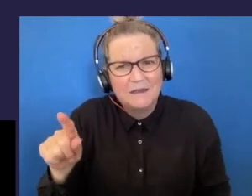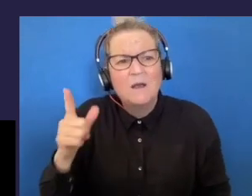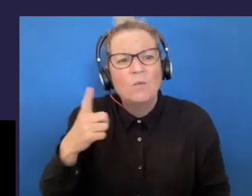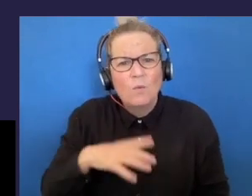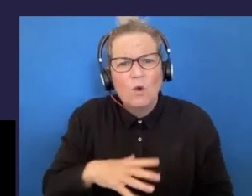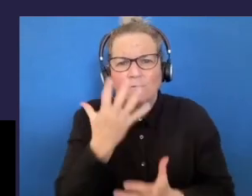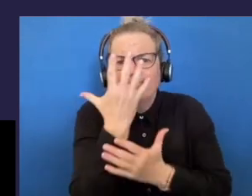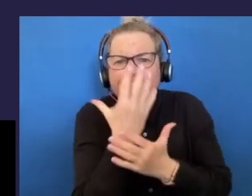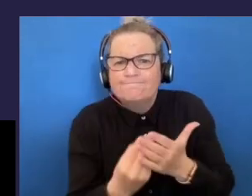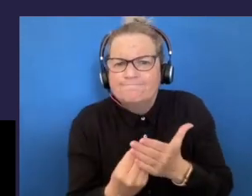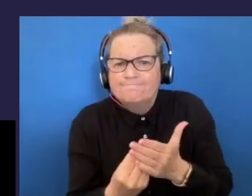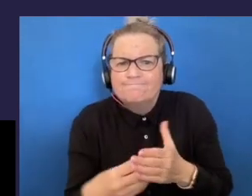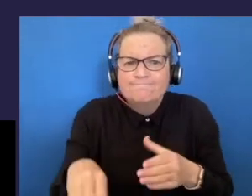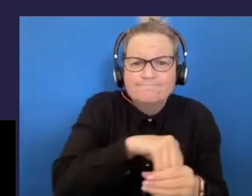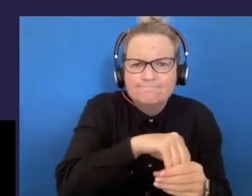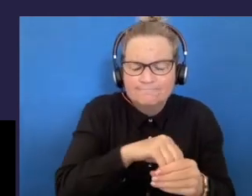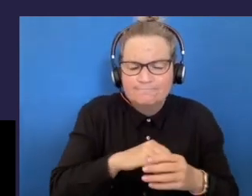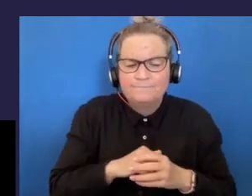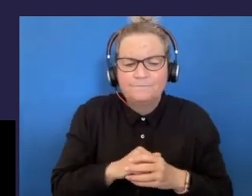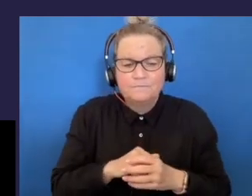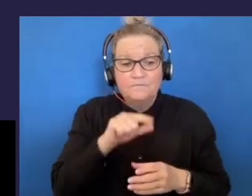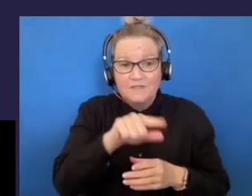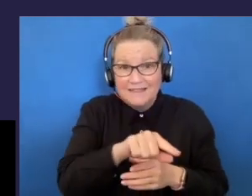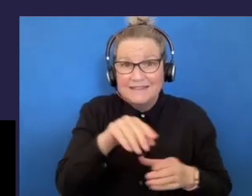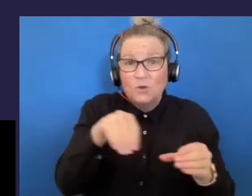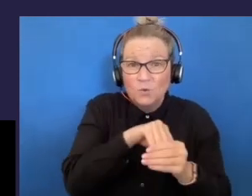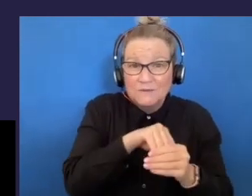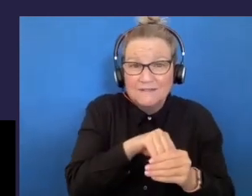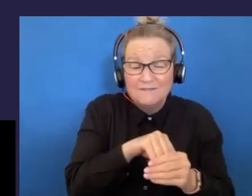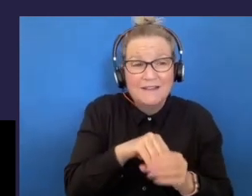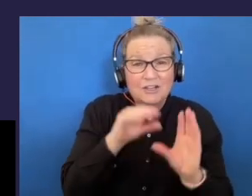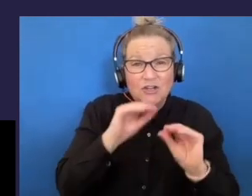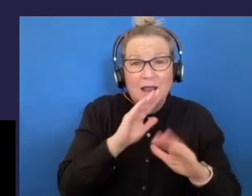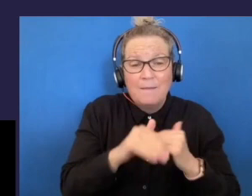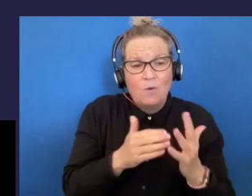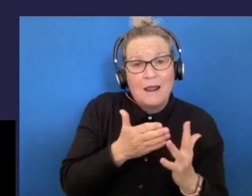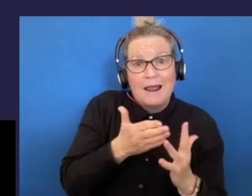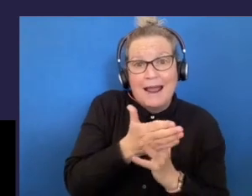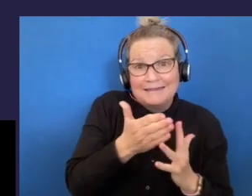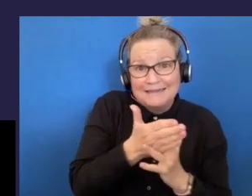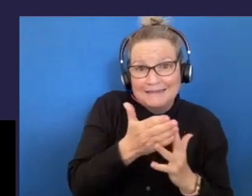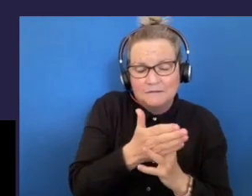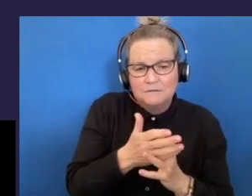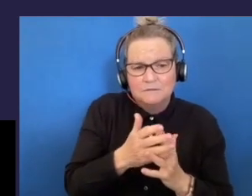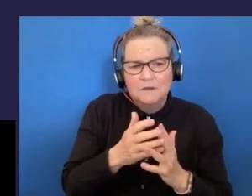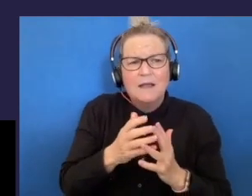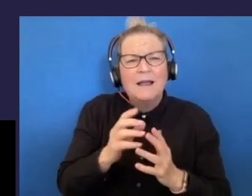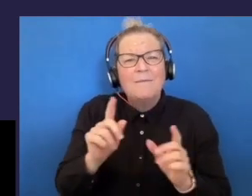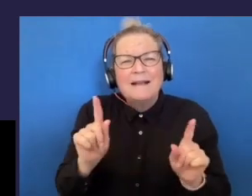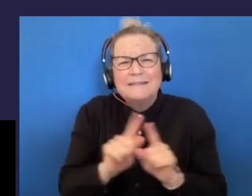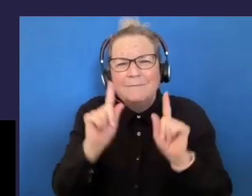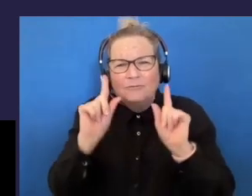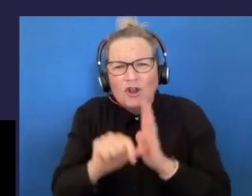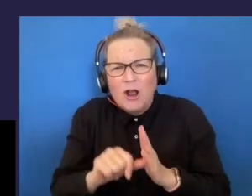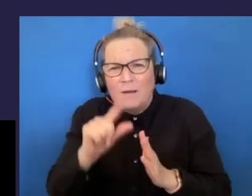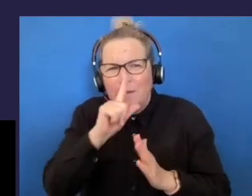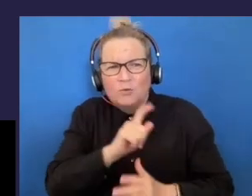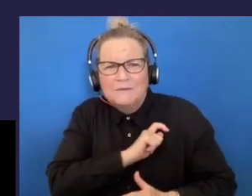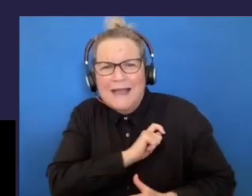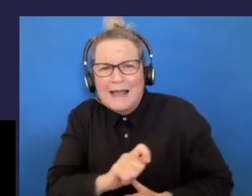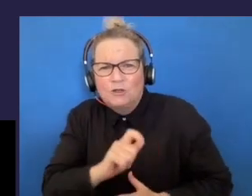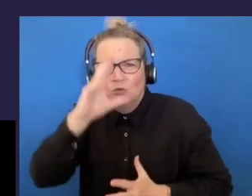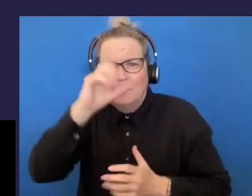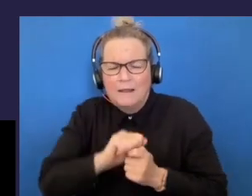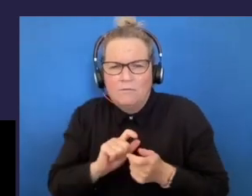education is not only about access, but about genuine transformation of beliefs, attitudes and practices that result in equal